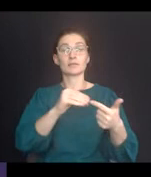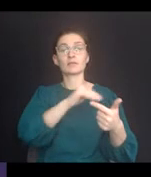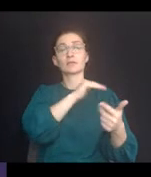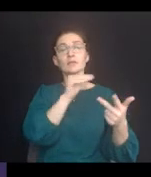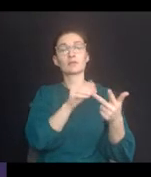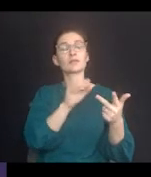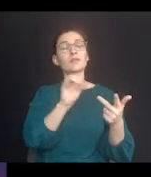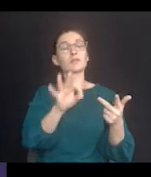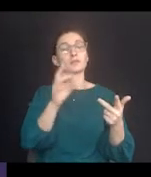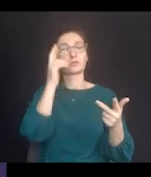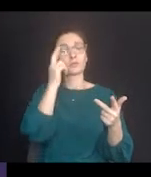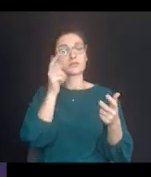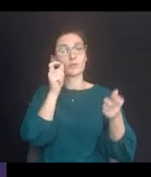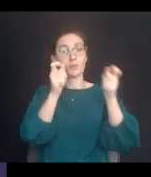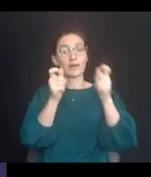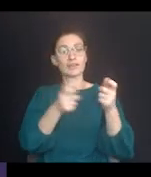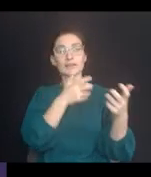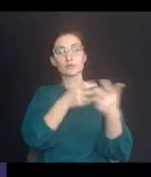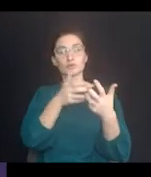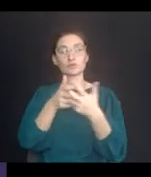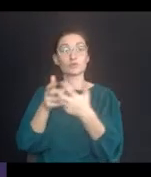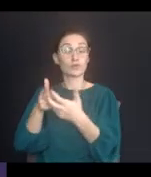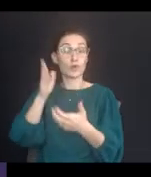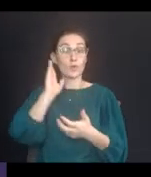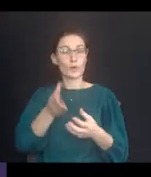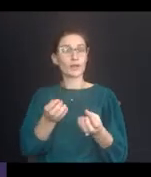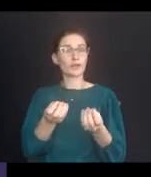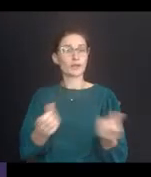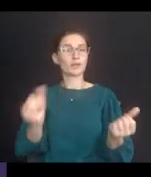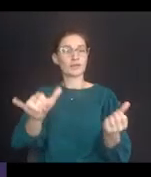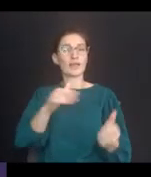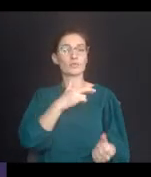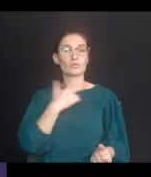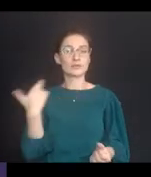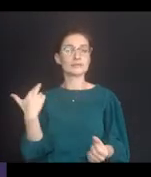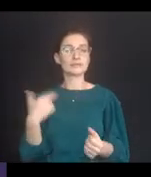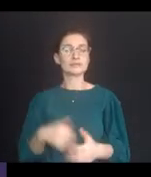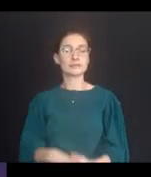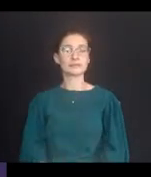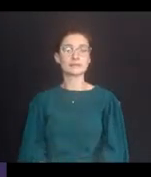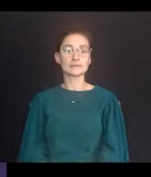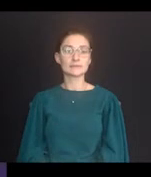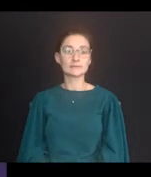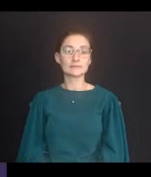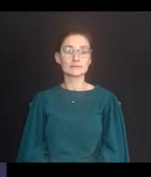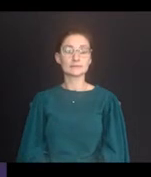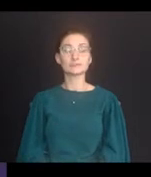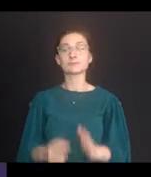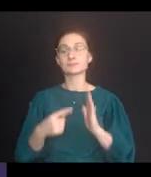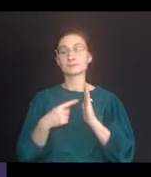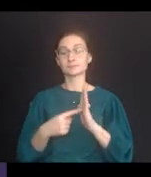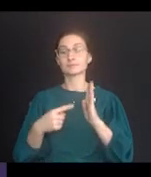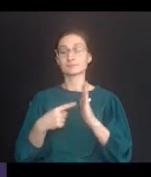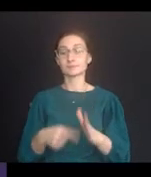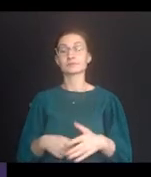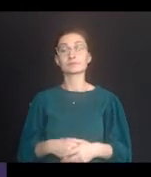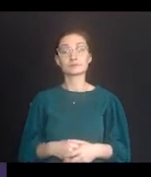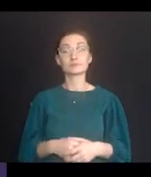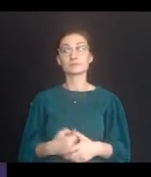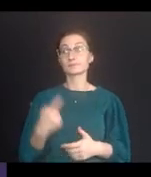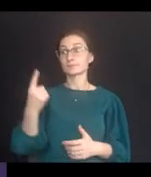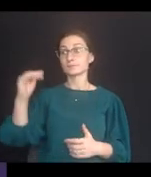whether reasonable modifications of policies, practices, or procedures will mitigate the risk. So for instance,